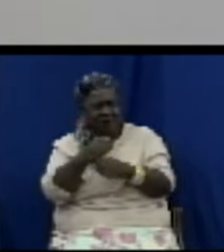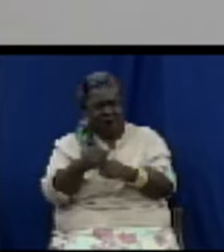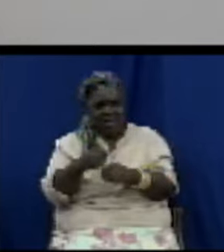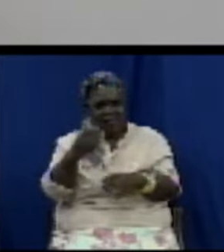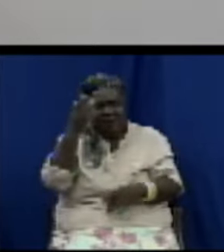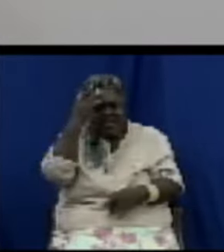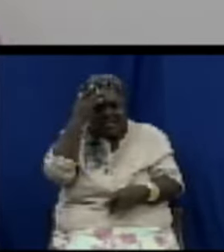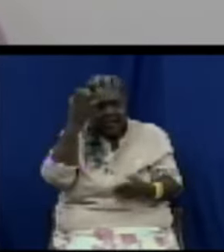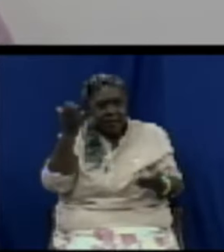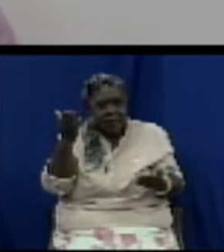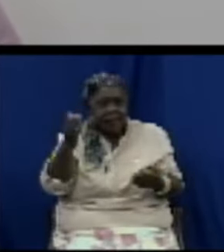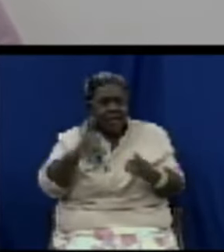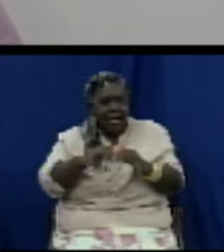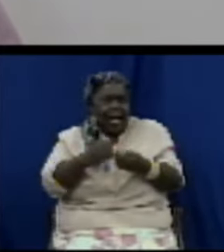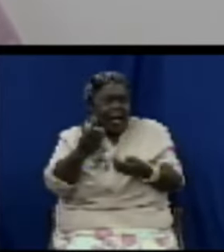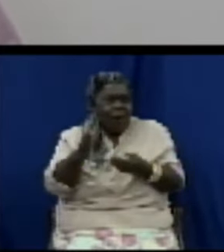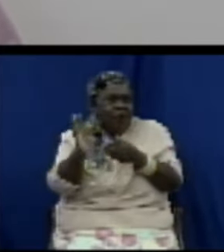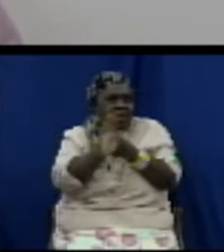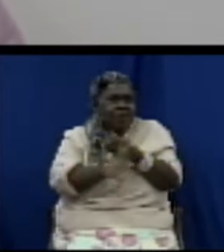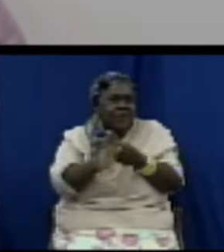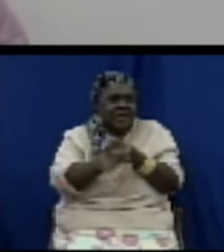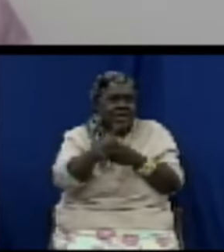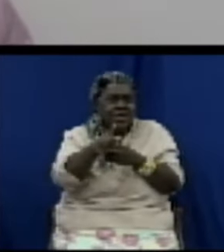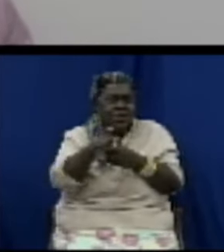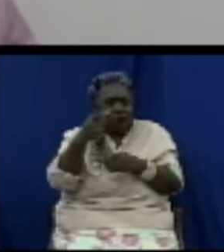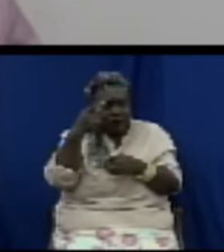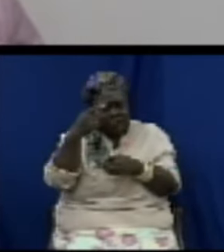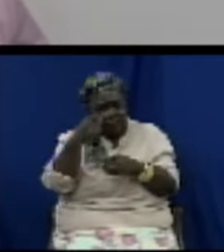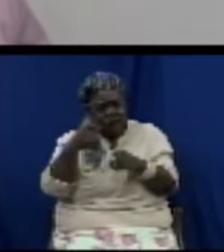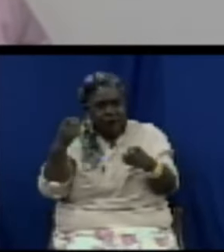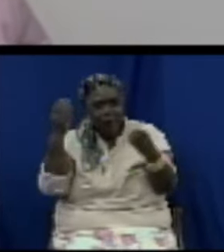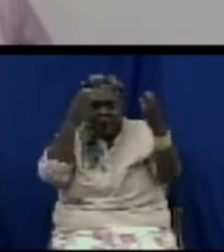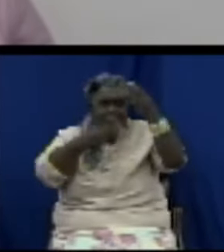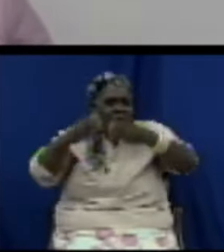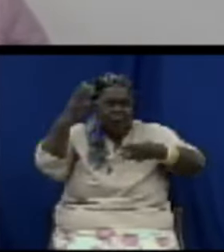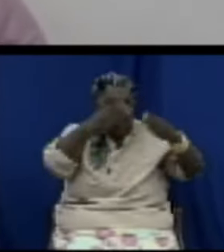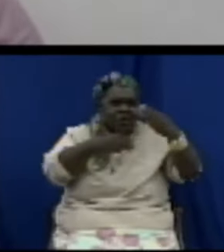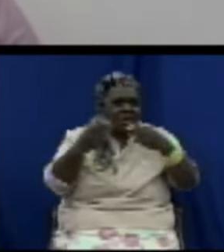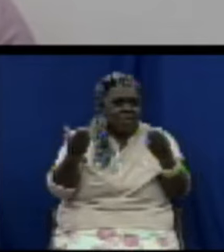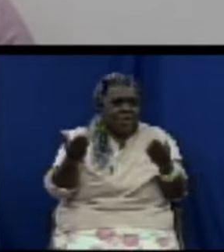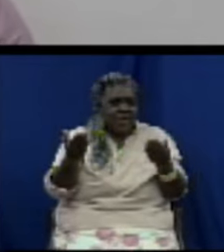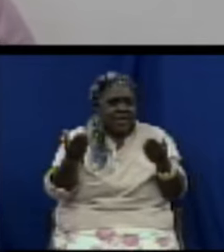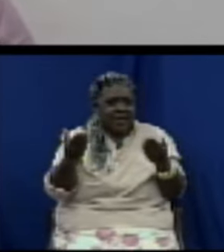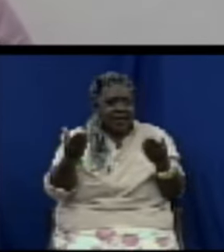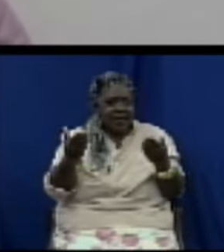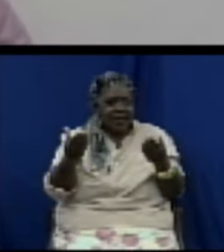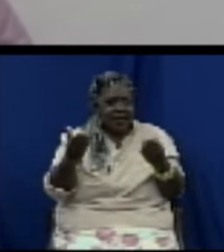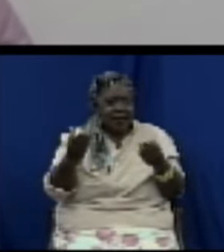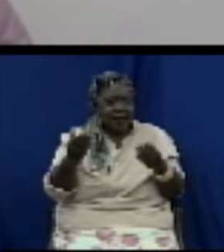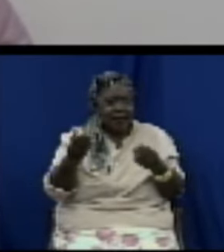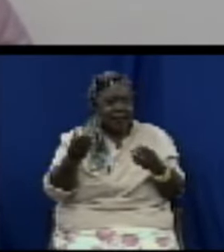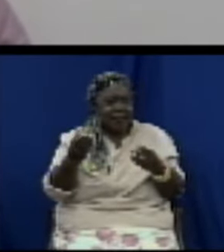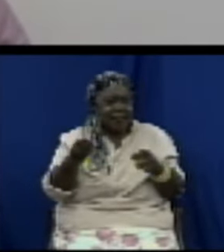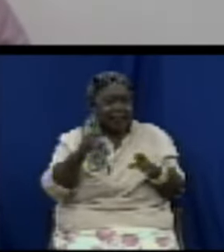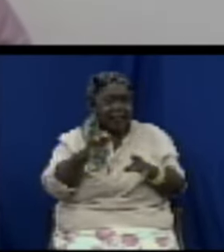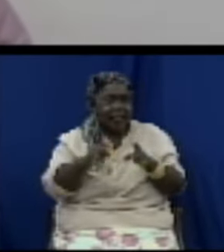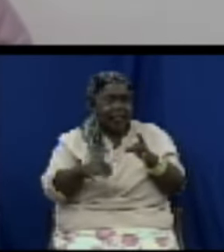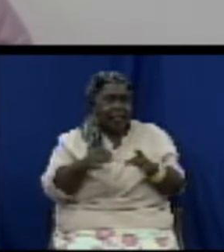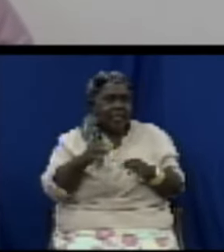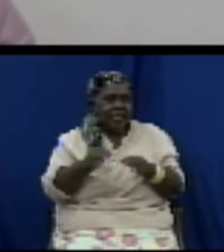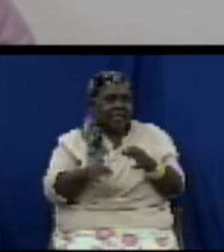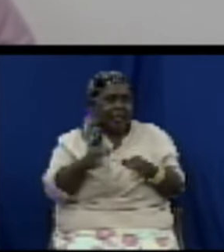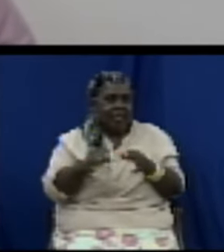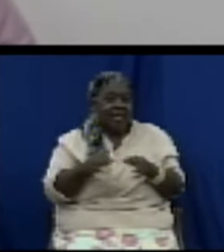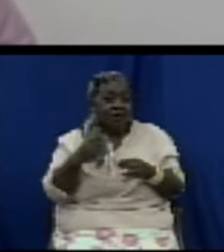we protect consumers from having to worry about plastic rice if we don't have this right